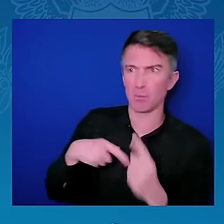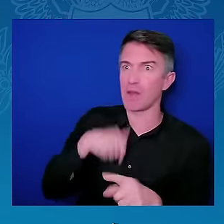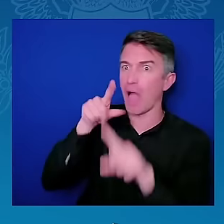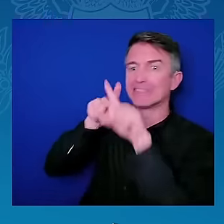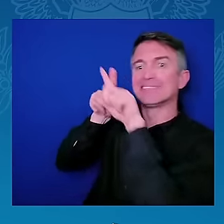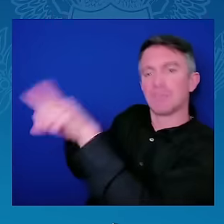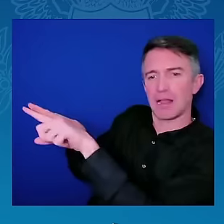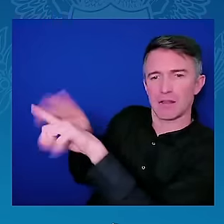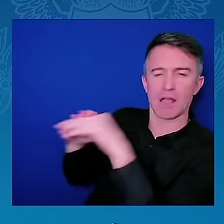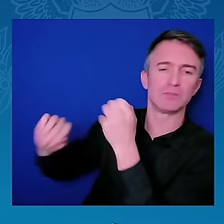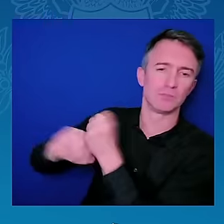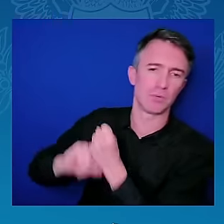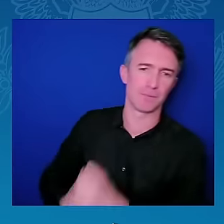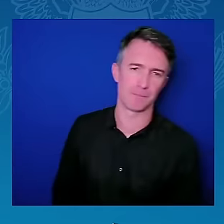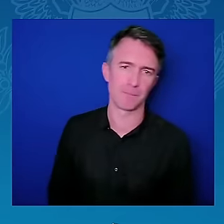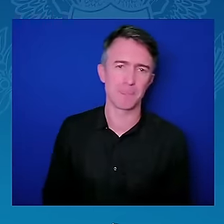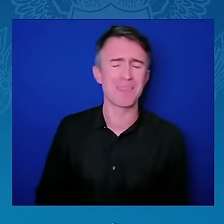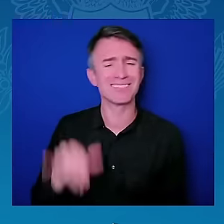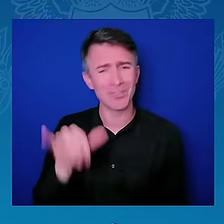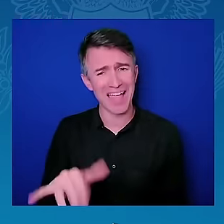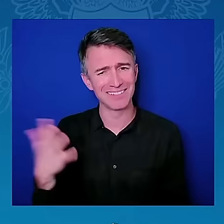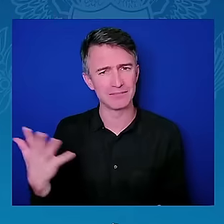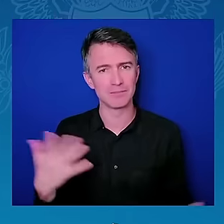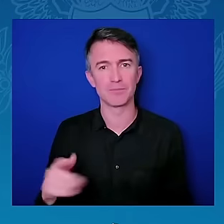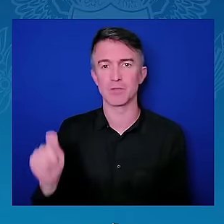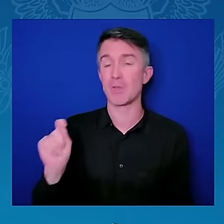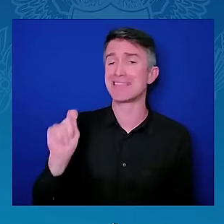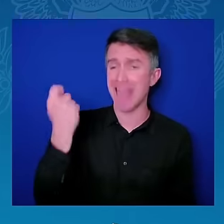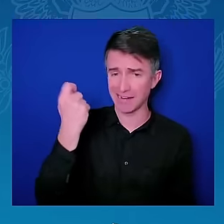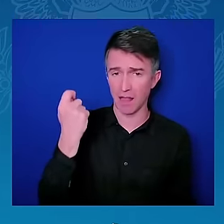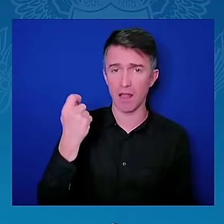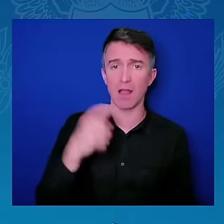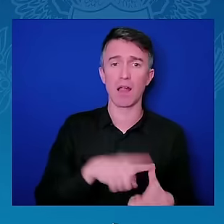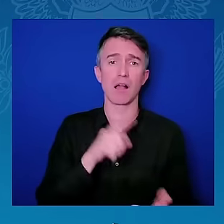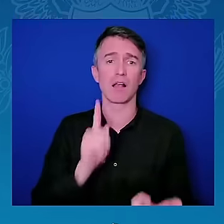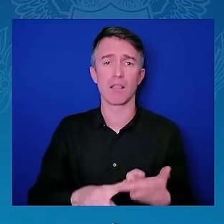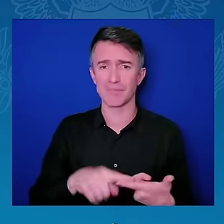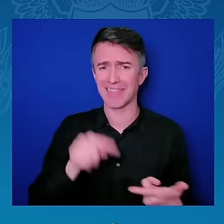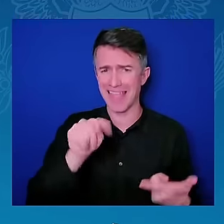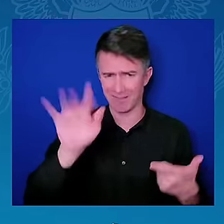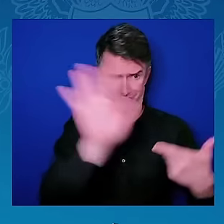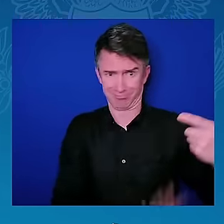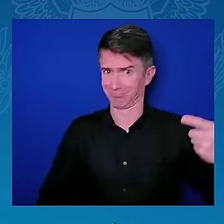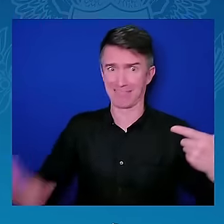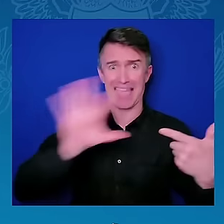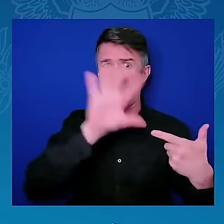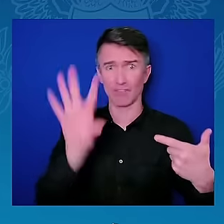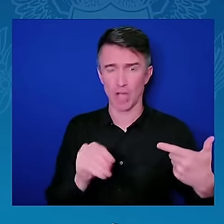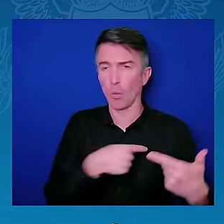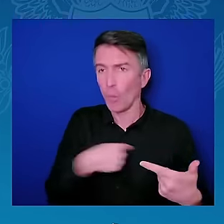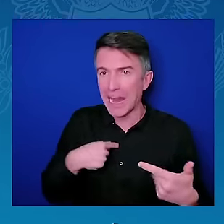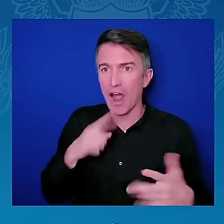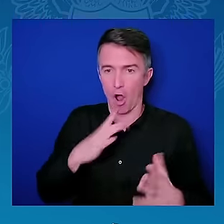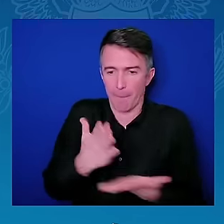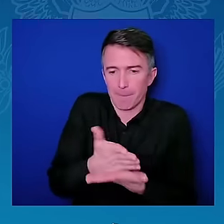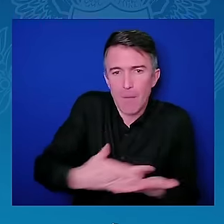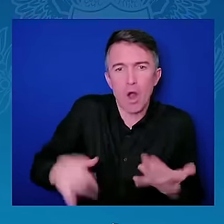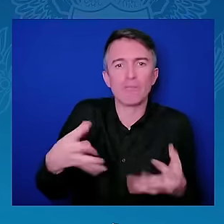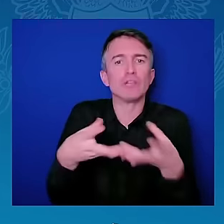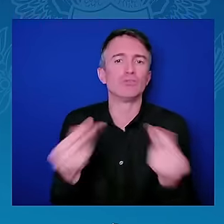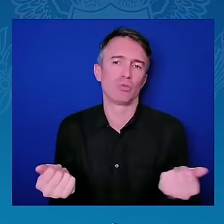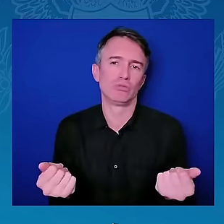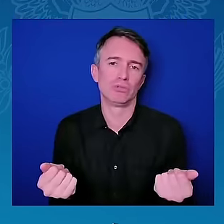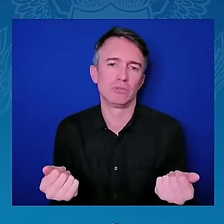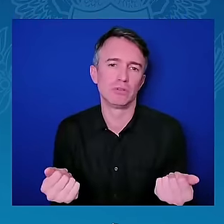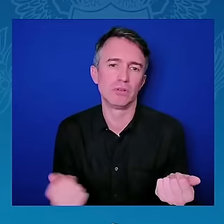change. We thought we didn't cost, Africa cost only 4%. How can we be part of the solution? We're